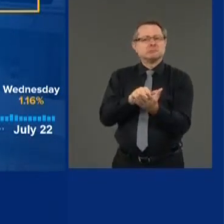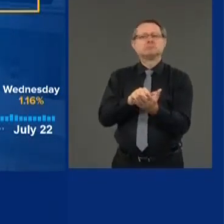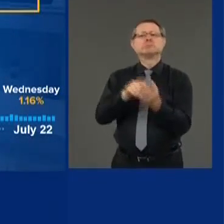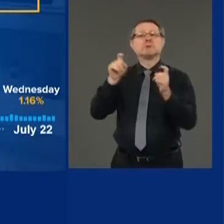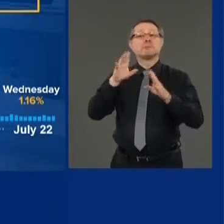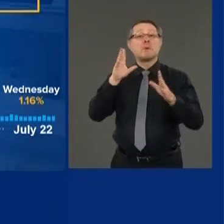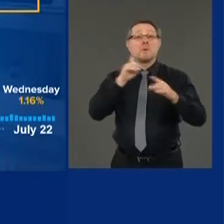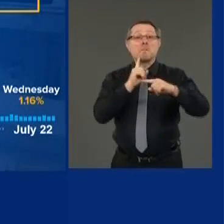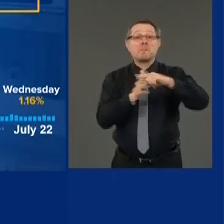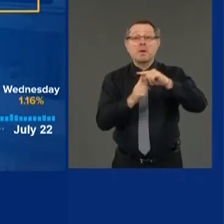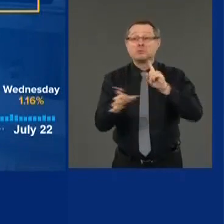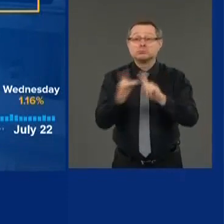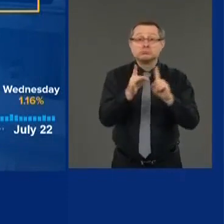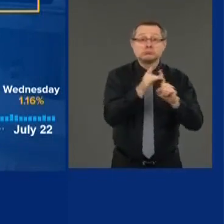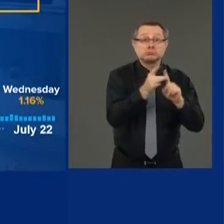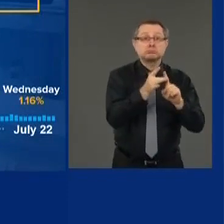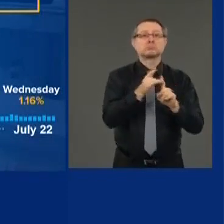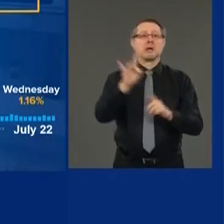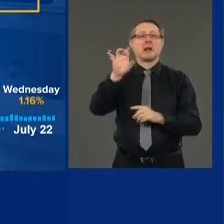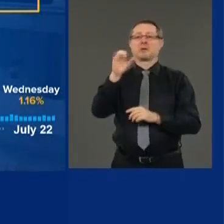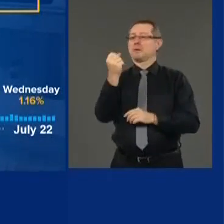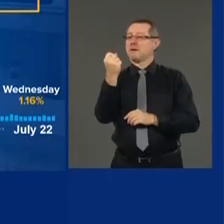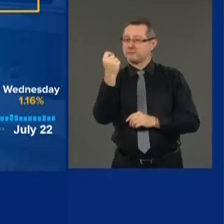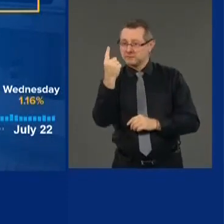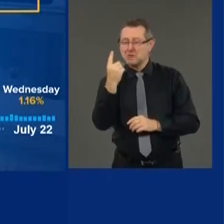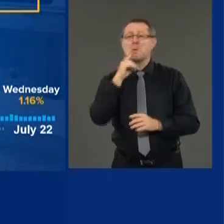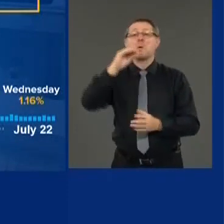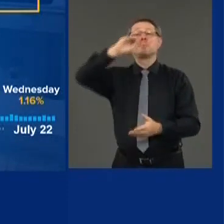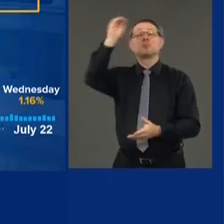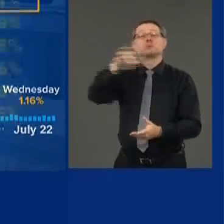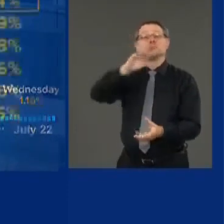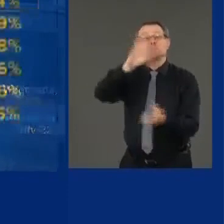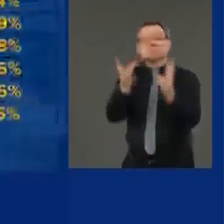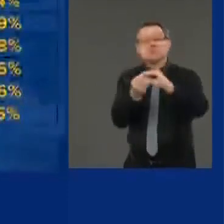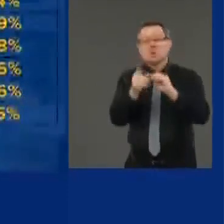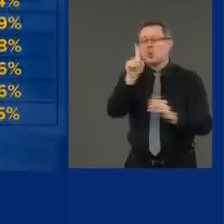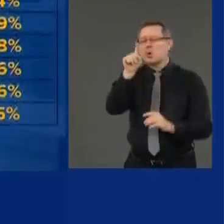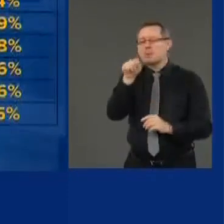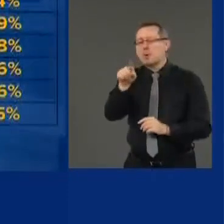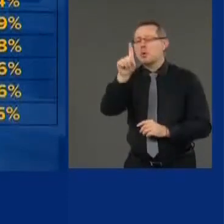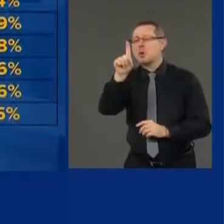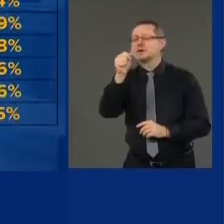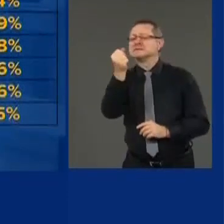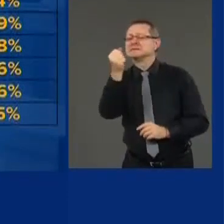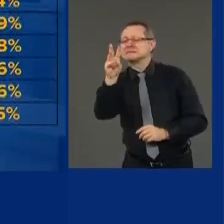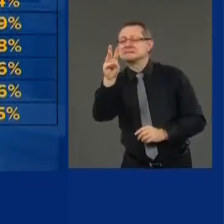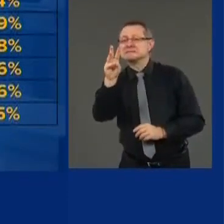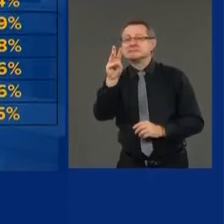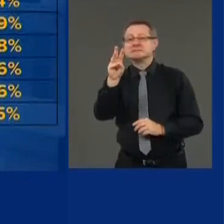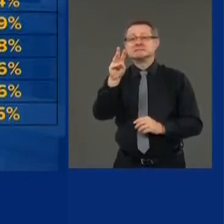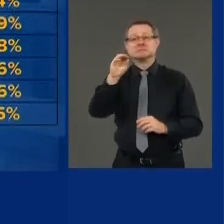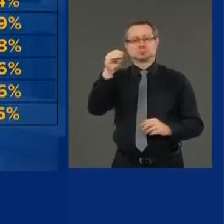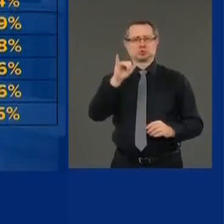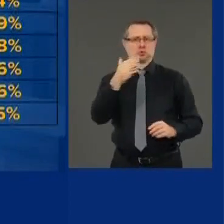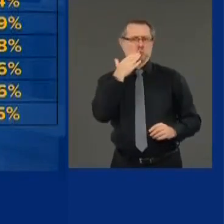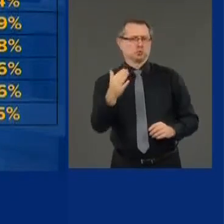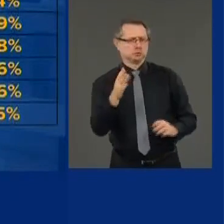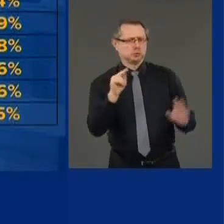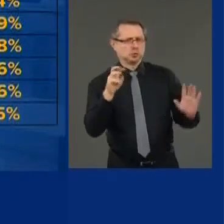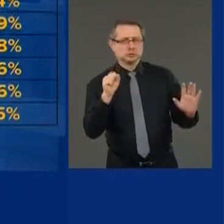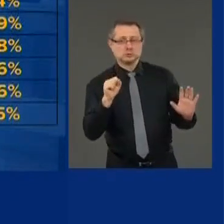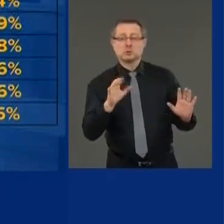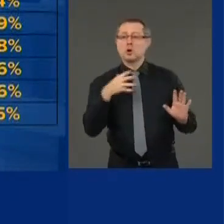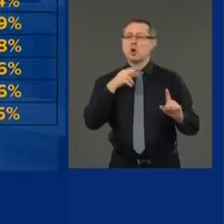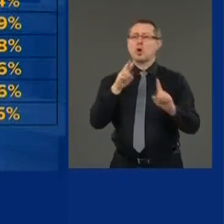.1 percent positive rate. That is also good news. You look across the regions